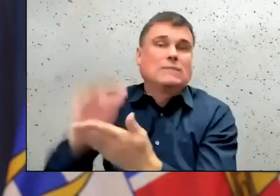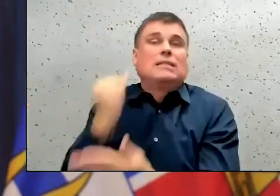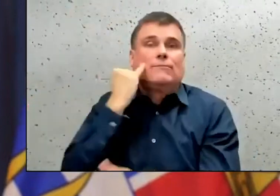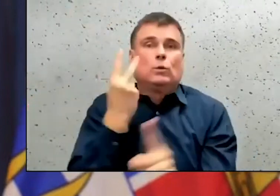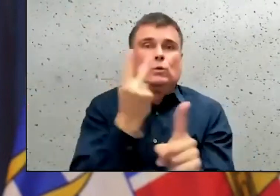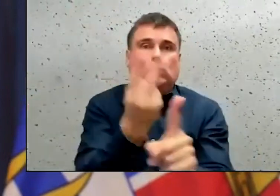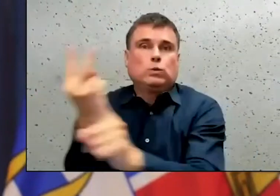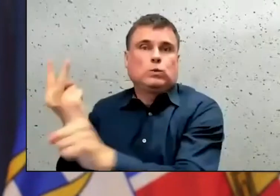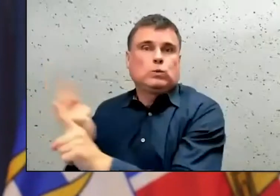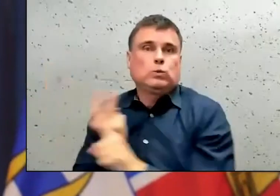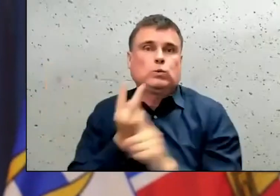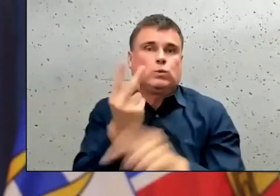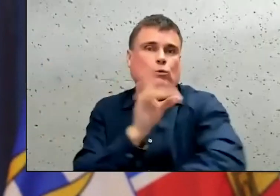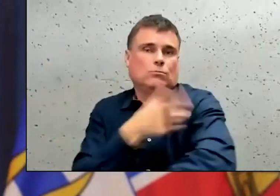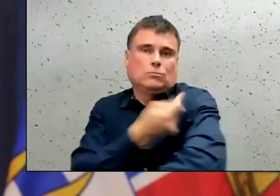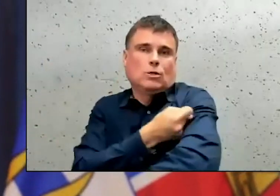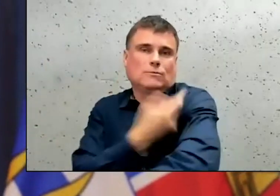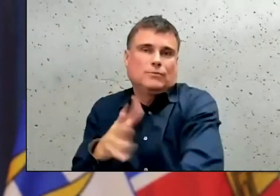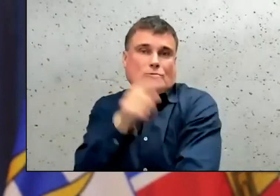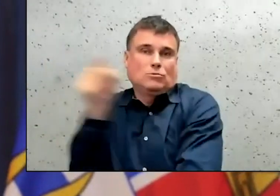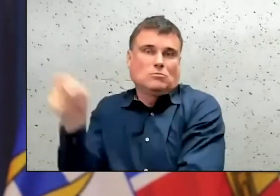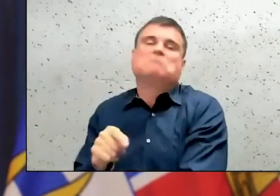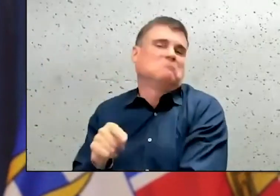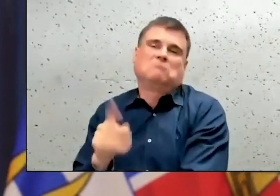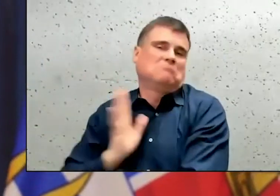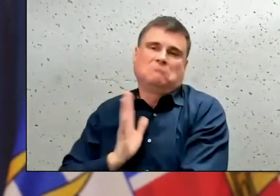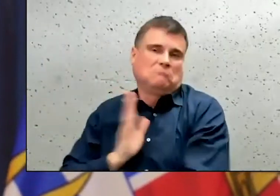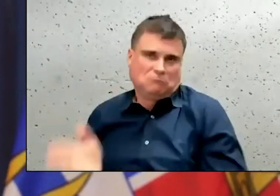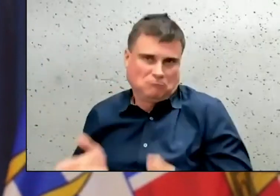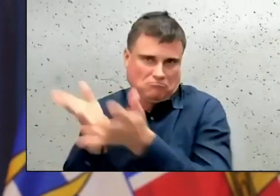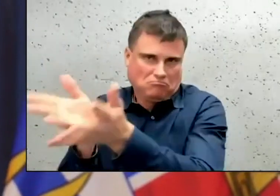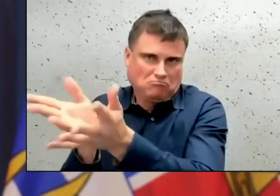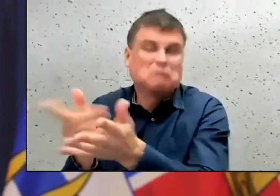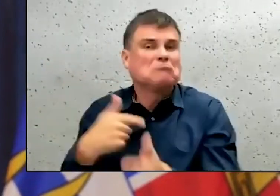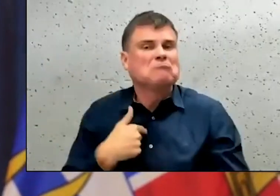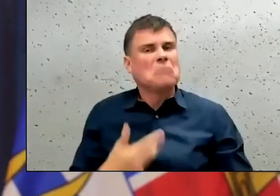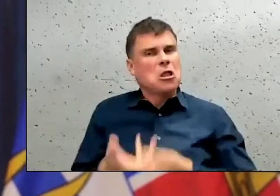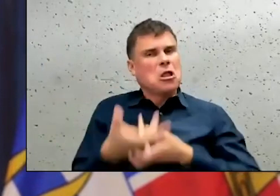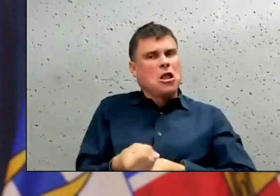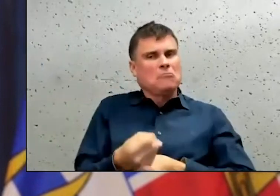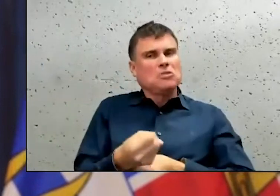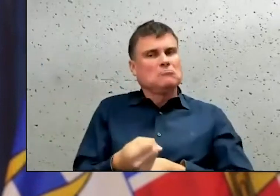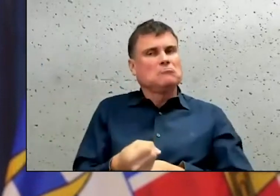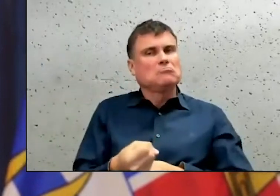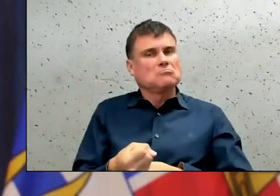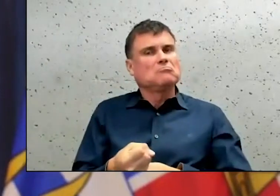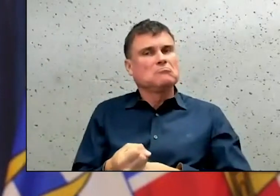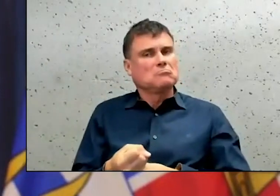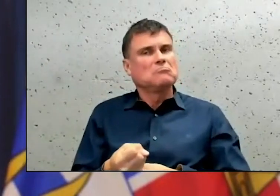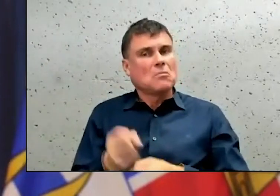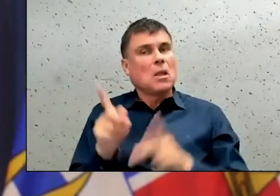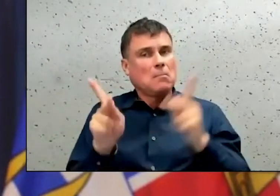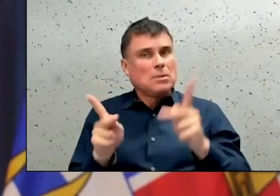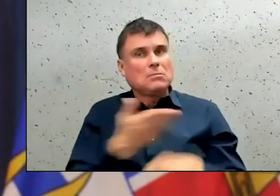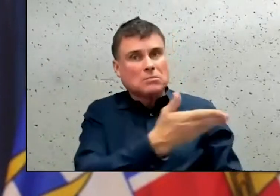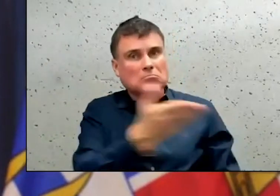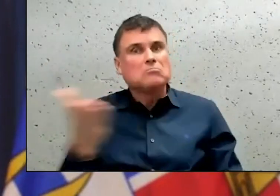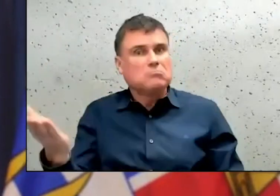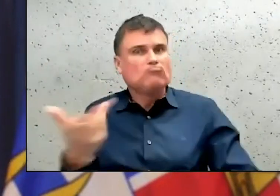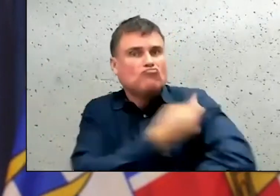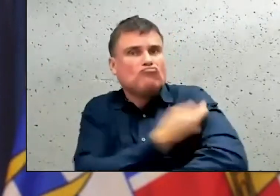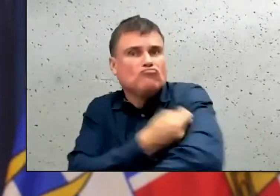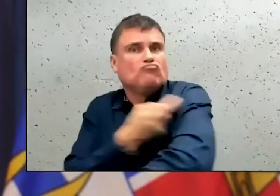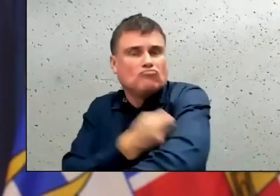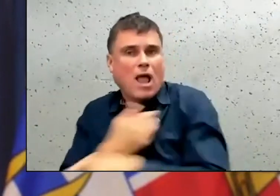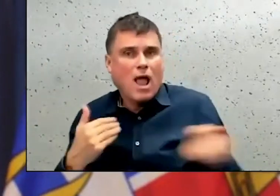have more people in those environments. And the restrictions on movements was one of the things that we've heard